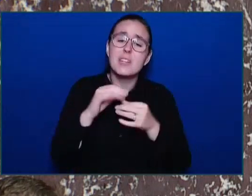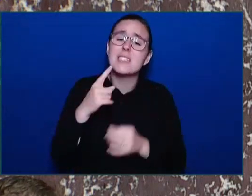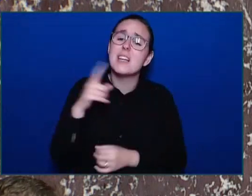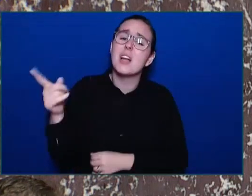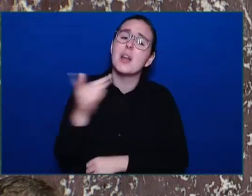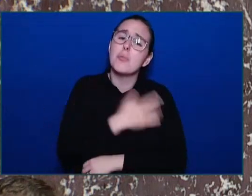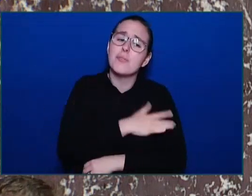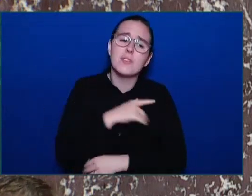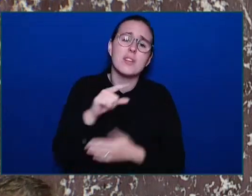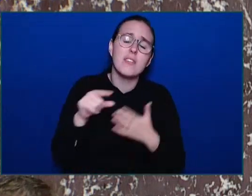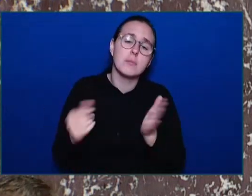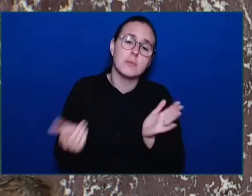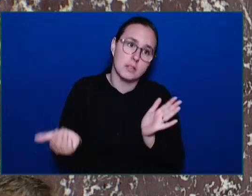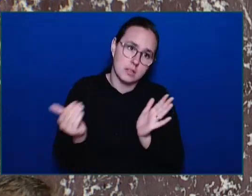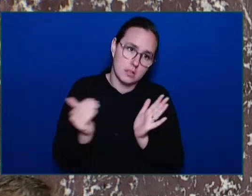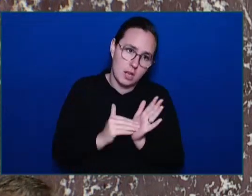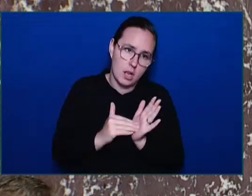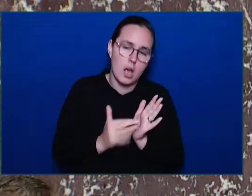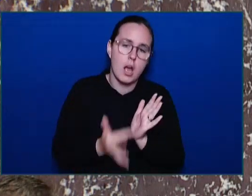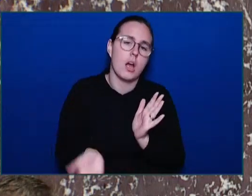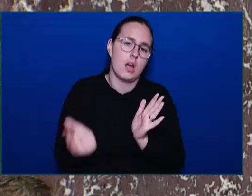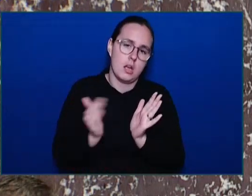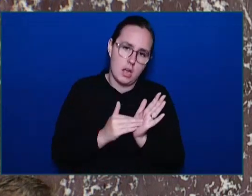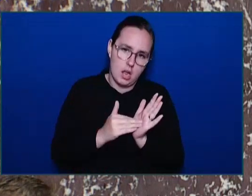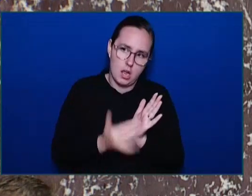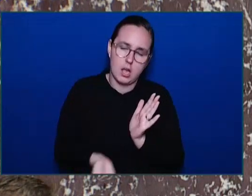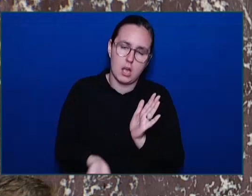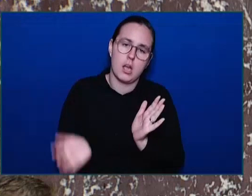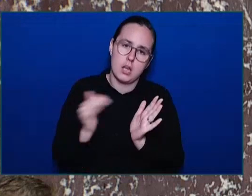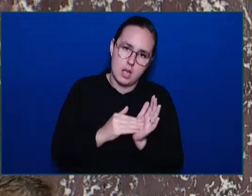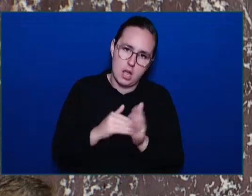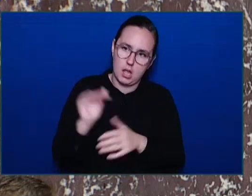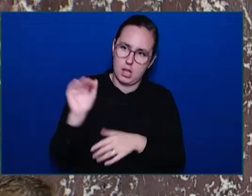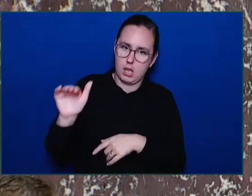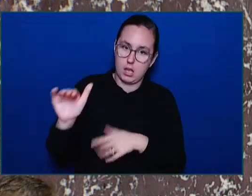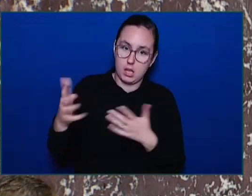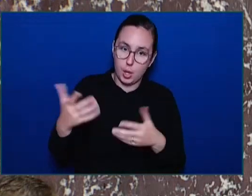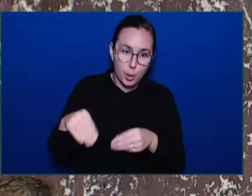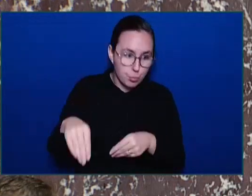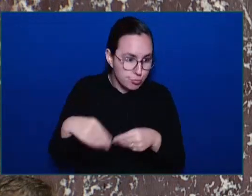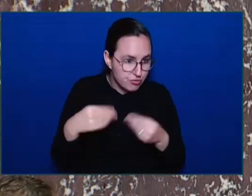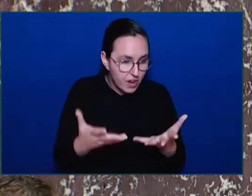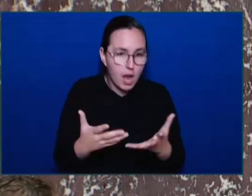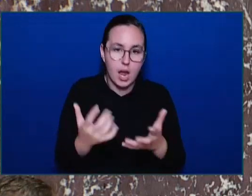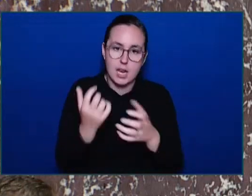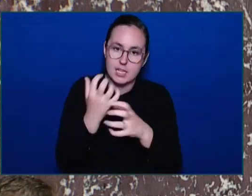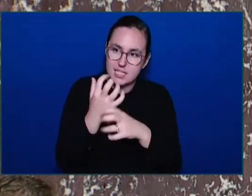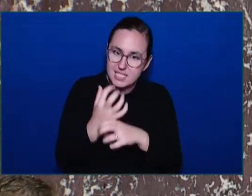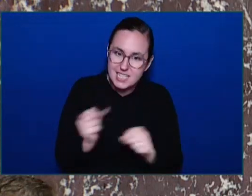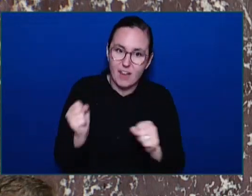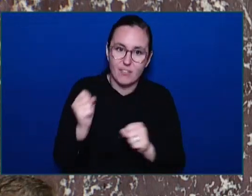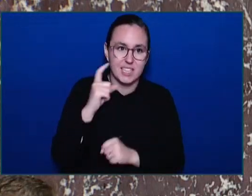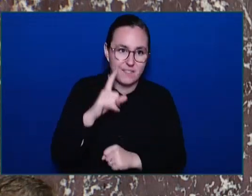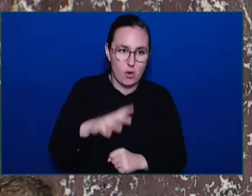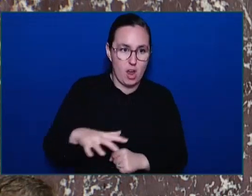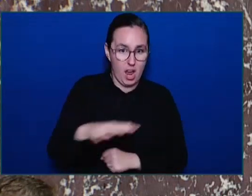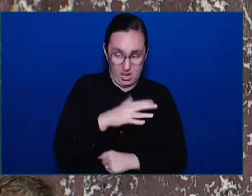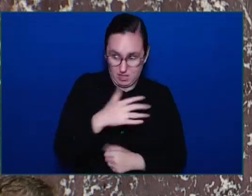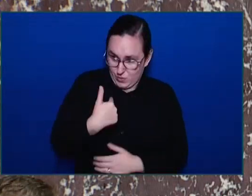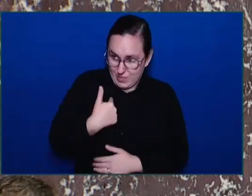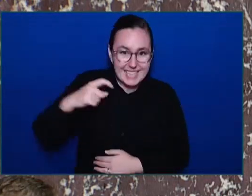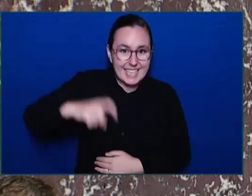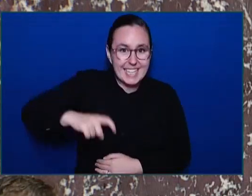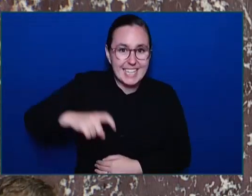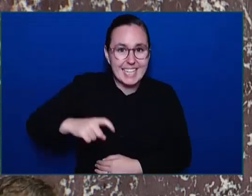provide the secure and voluntary care people need, end quote. That's one of this government's former